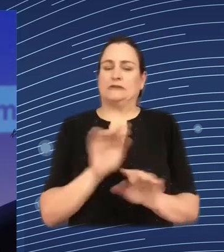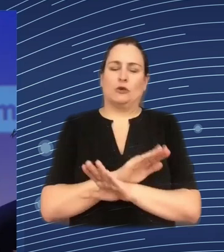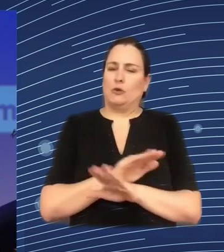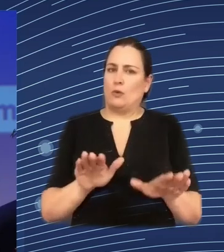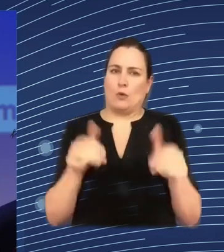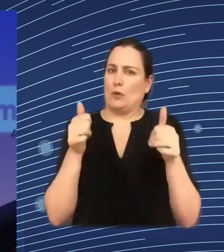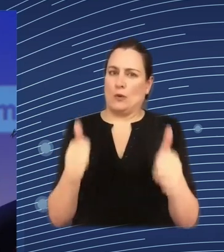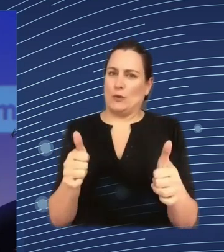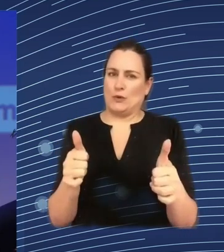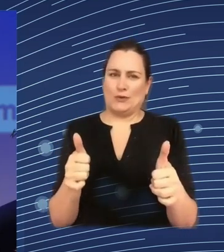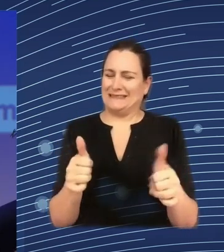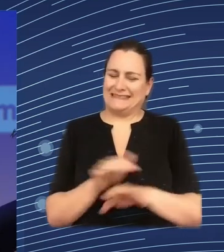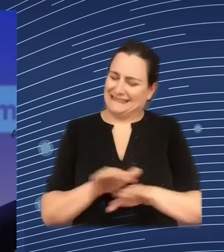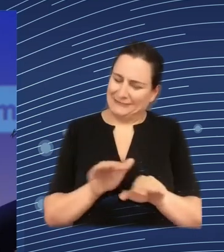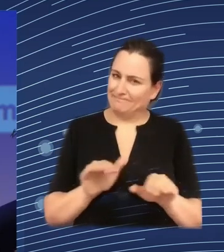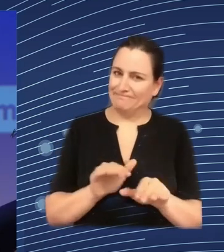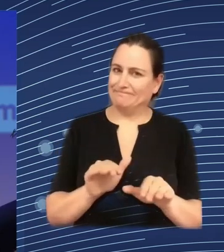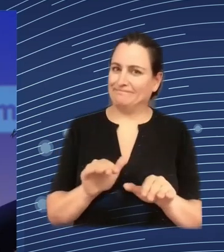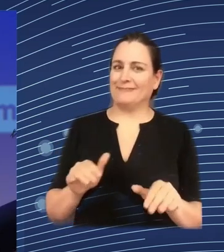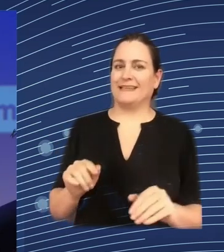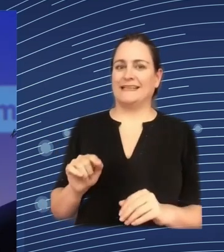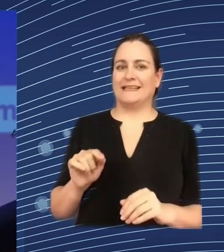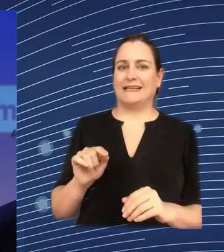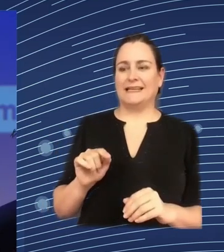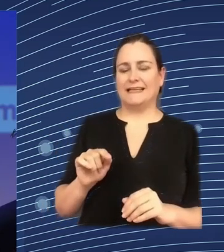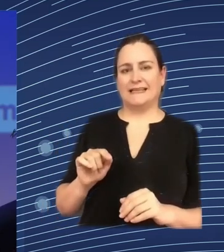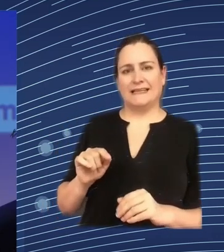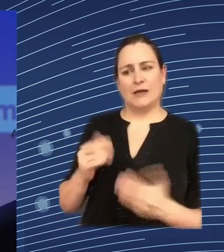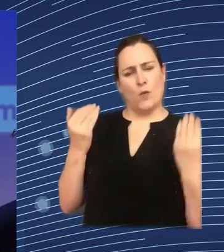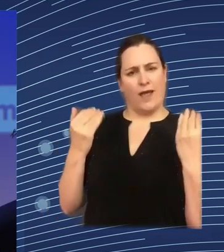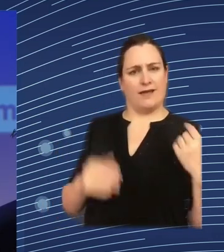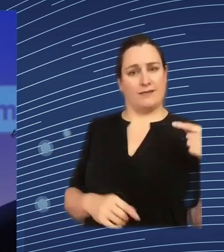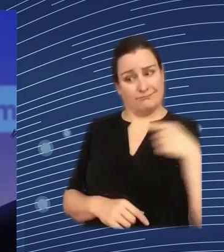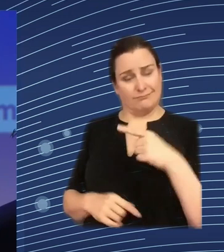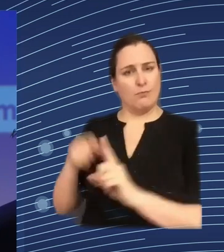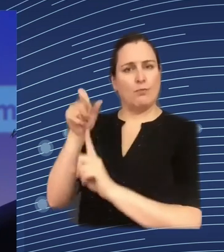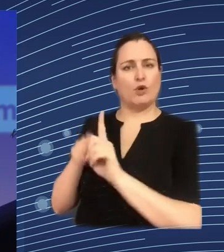the level of their fundamental rights for workers